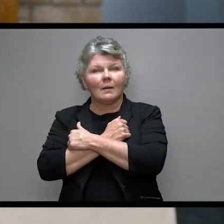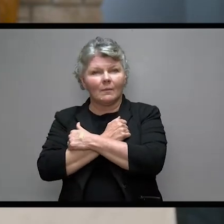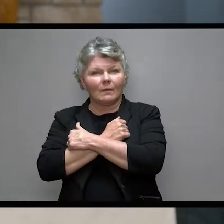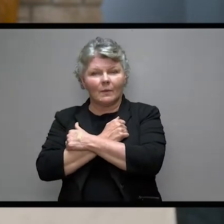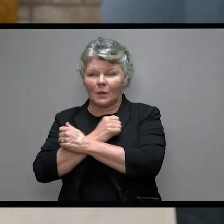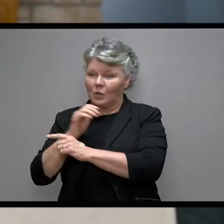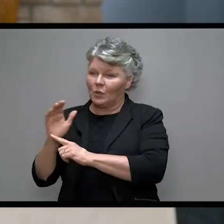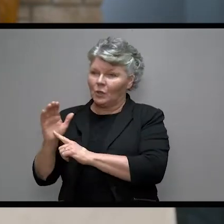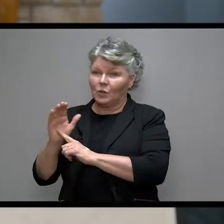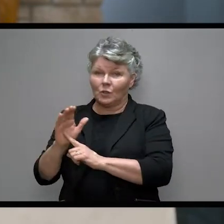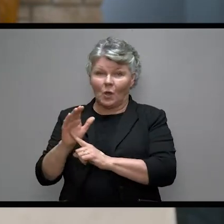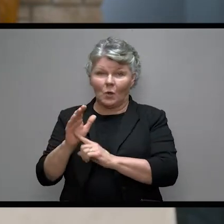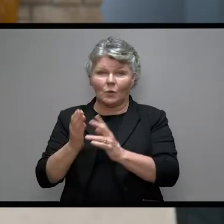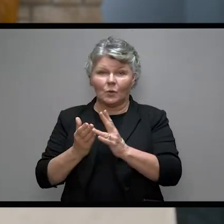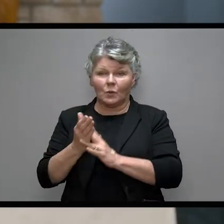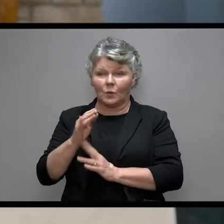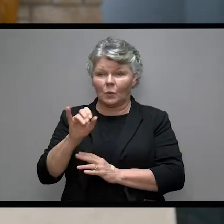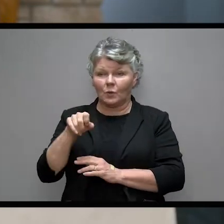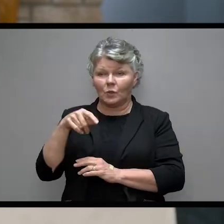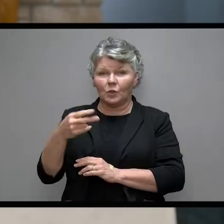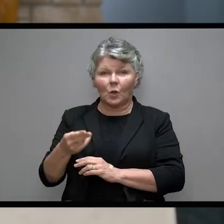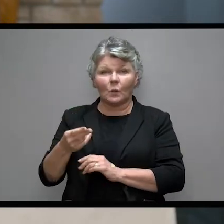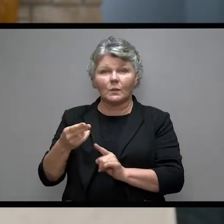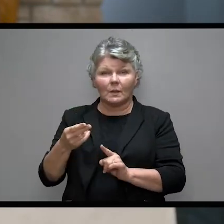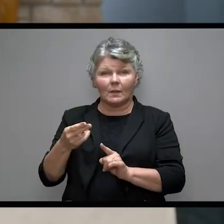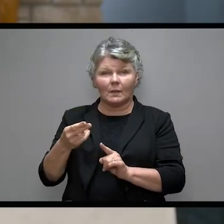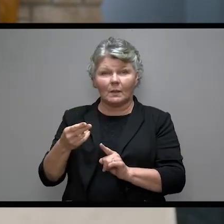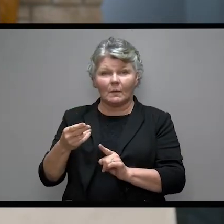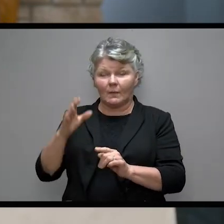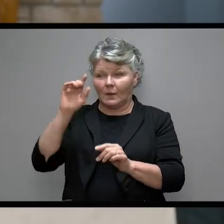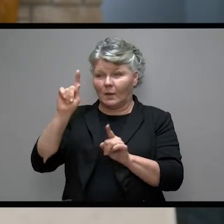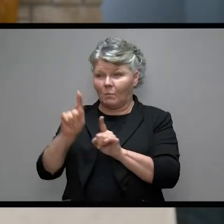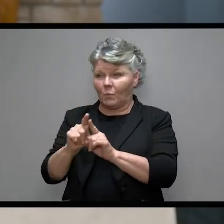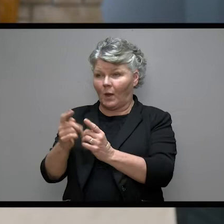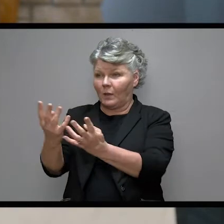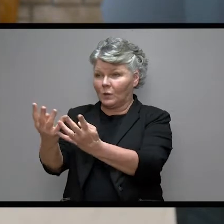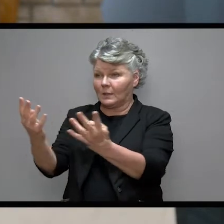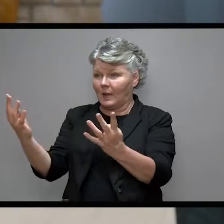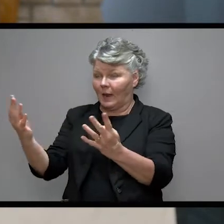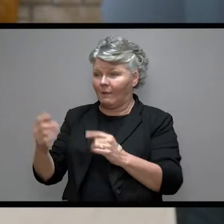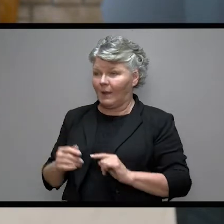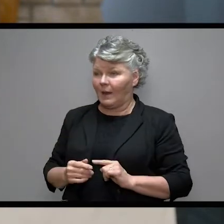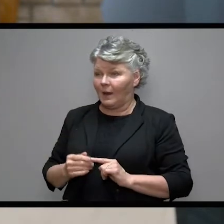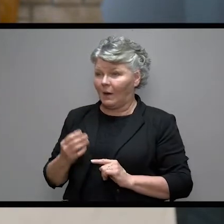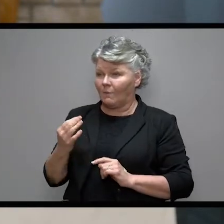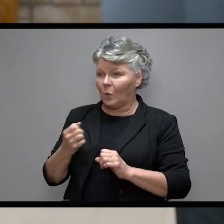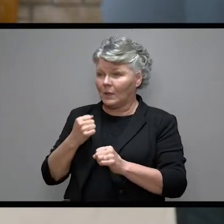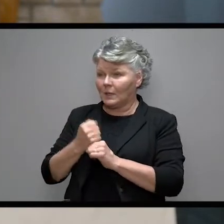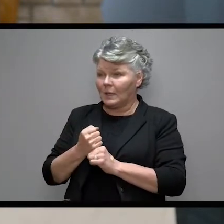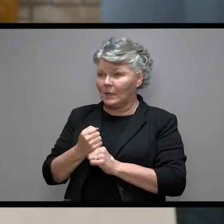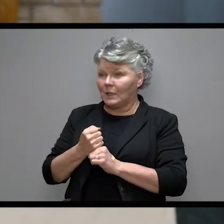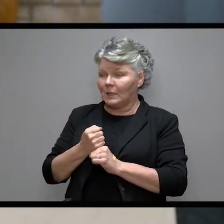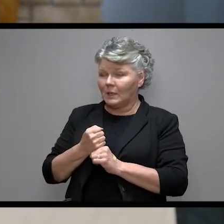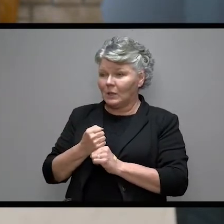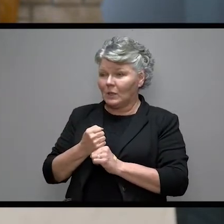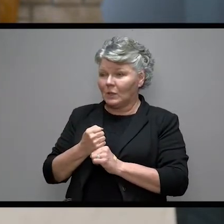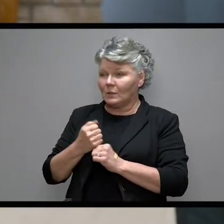in Joseph as His brothers there stand before Him after that long passage of time.